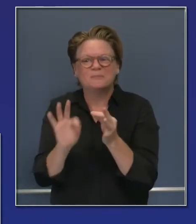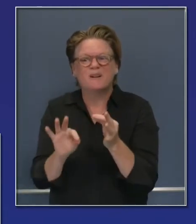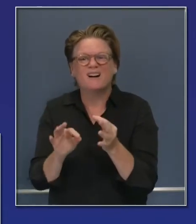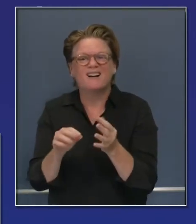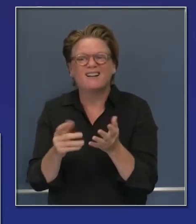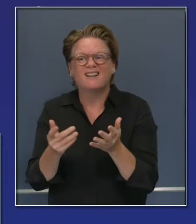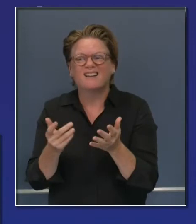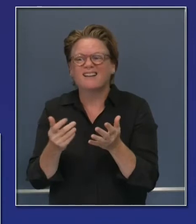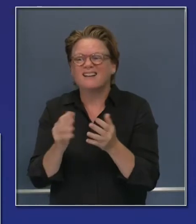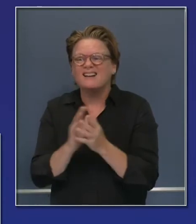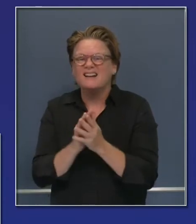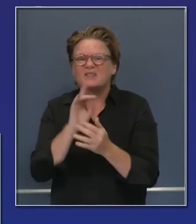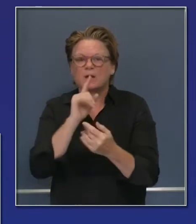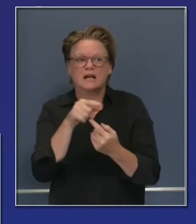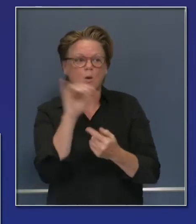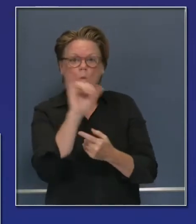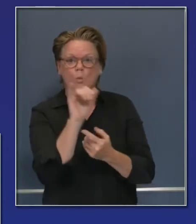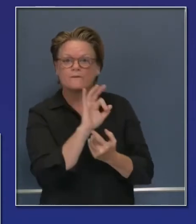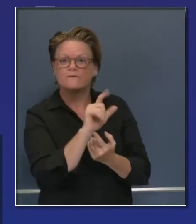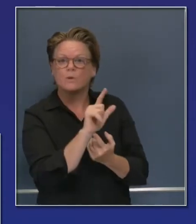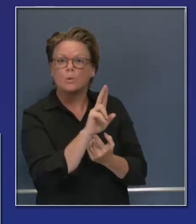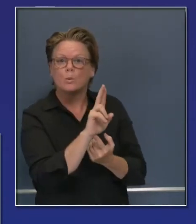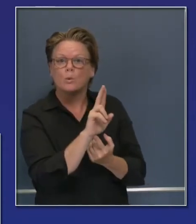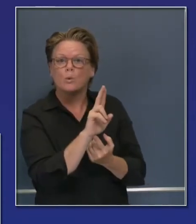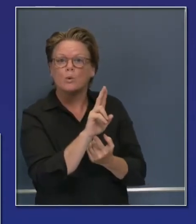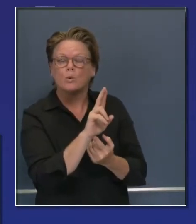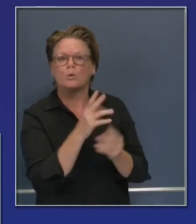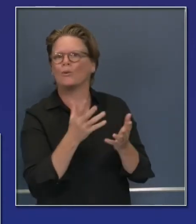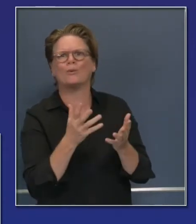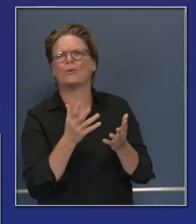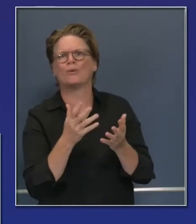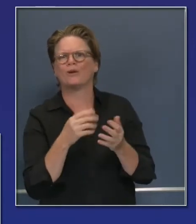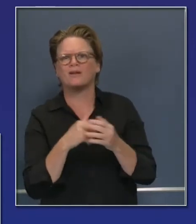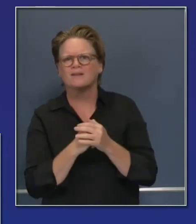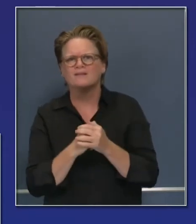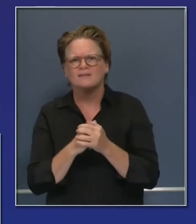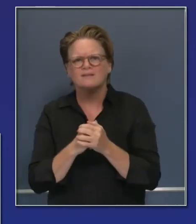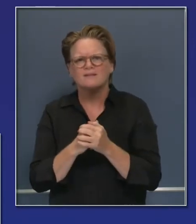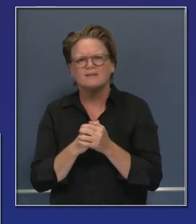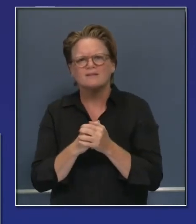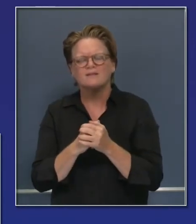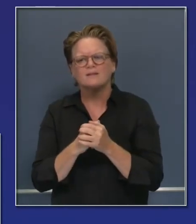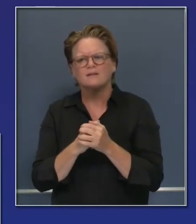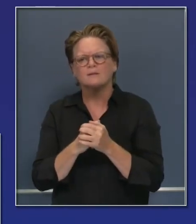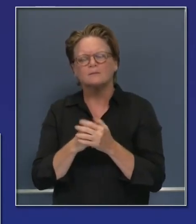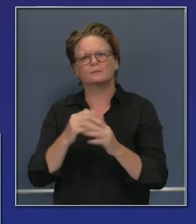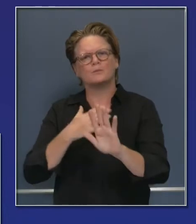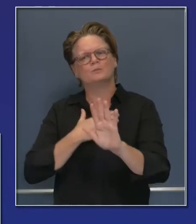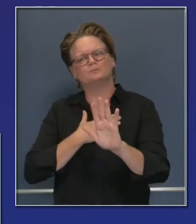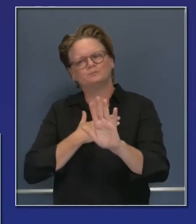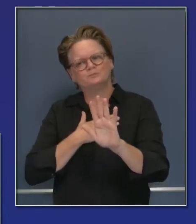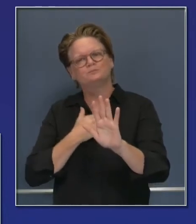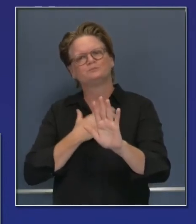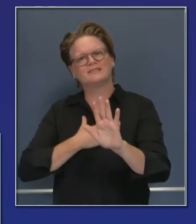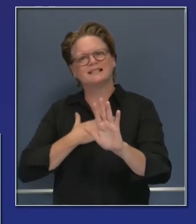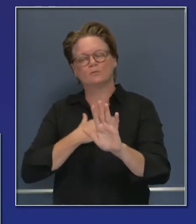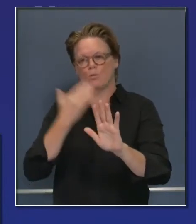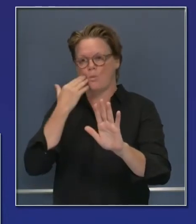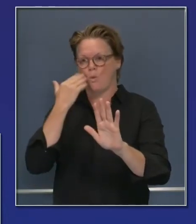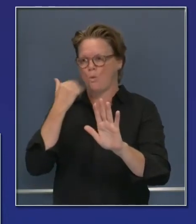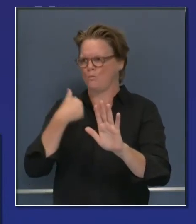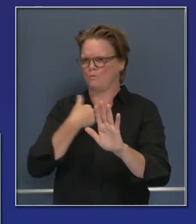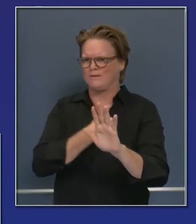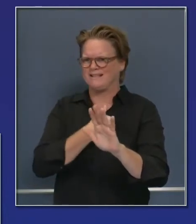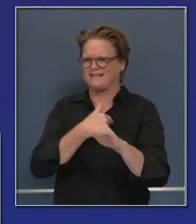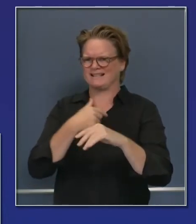And you'll see on Friday on the issue of minimizing mixing, we've got some new PSAs we'll be putting out around the